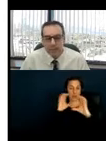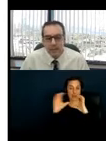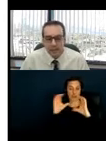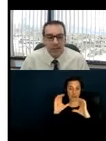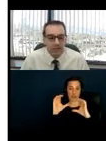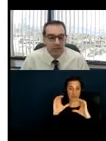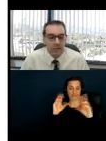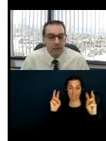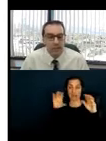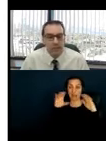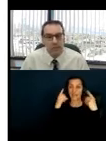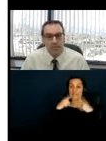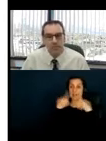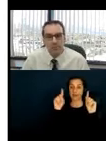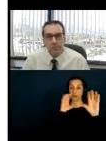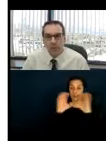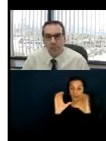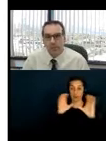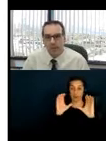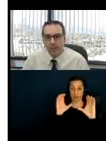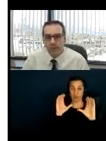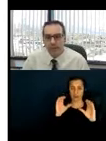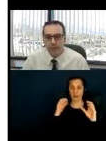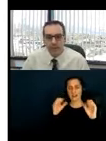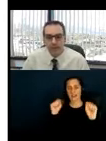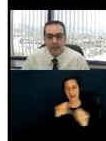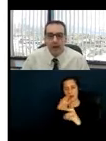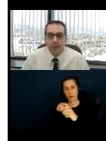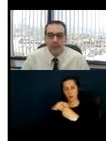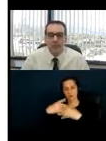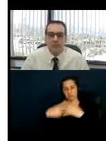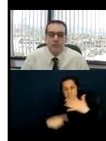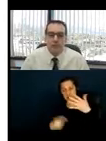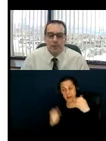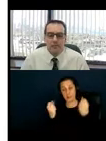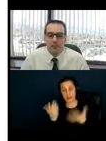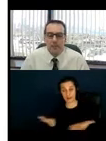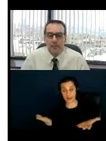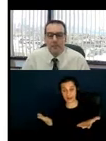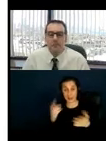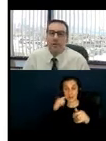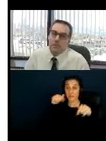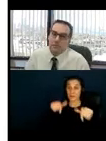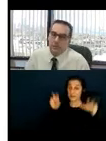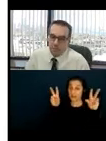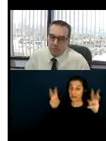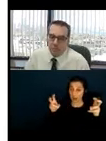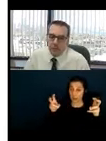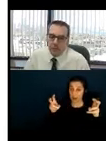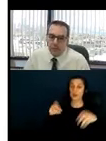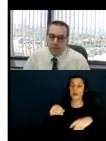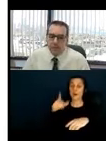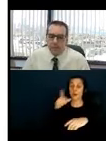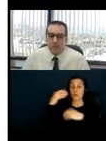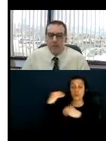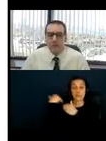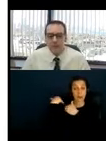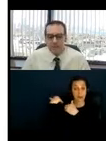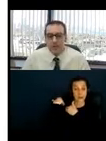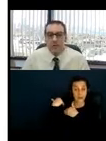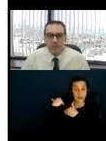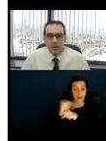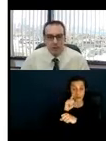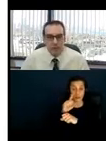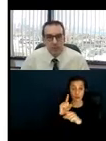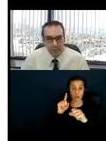of items that can be covered here. But for this topic today, the obligations for effective communication falls to the falls to the